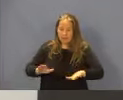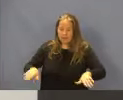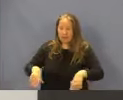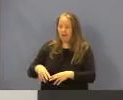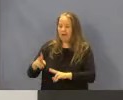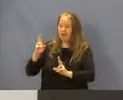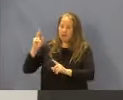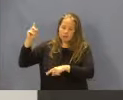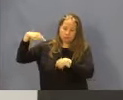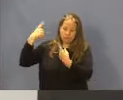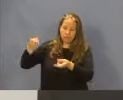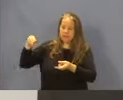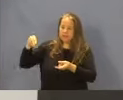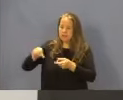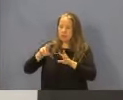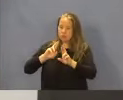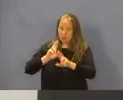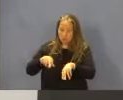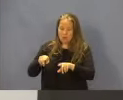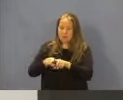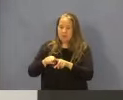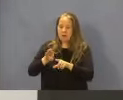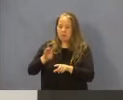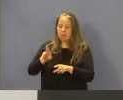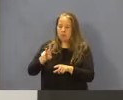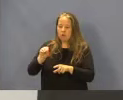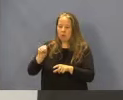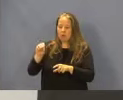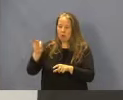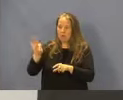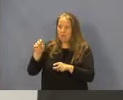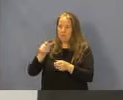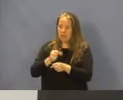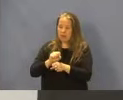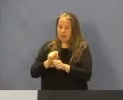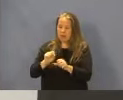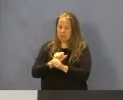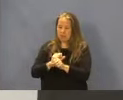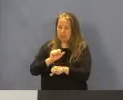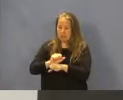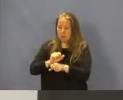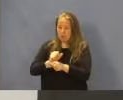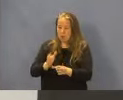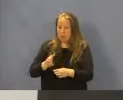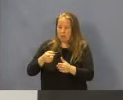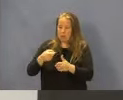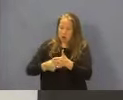reports, and the Bureau of Labor Statistics Employment Cost Index over time.